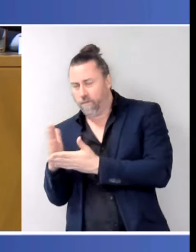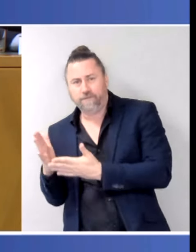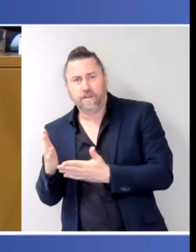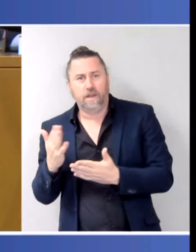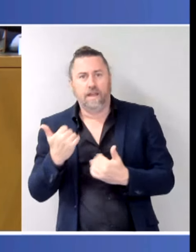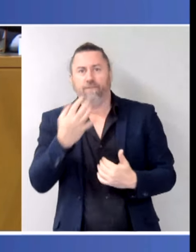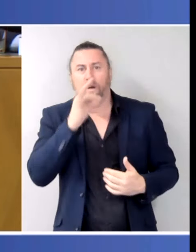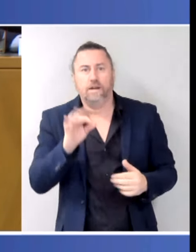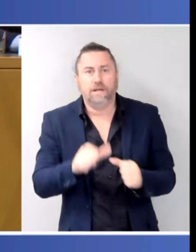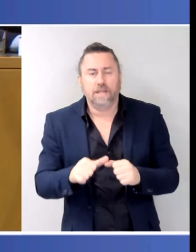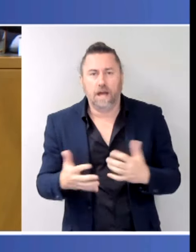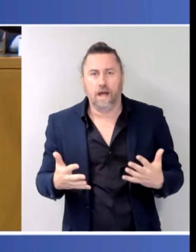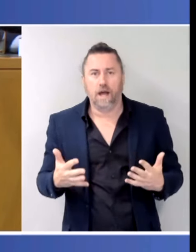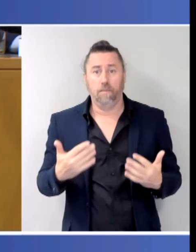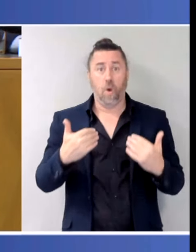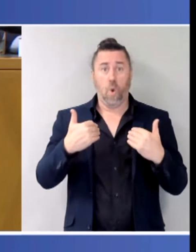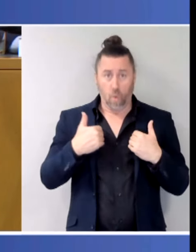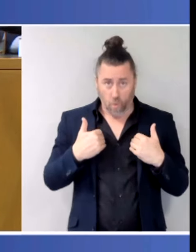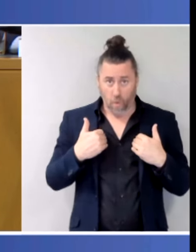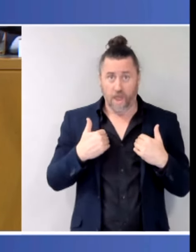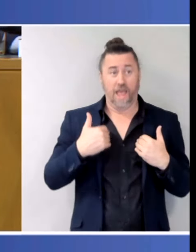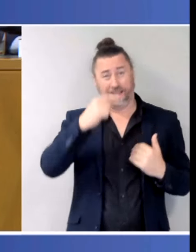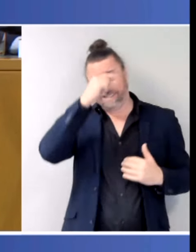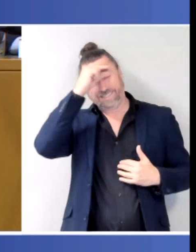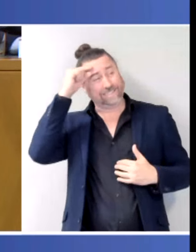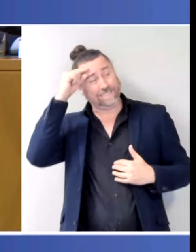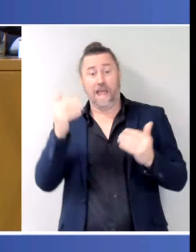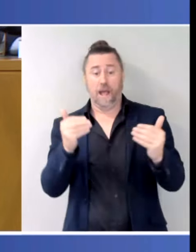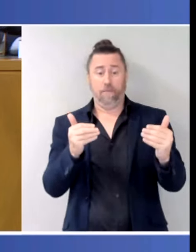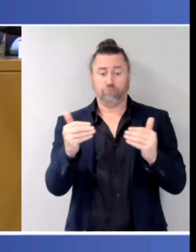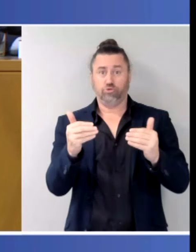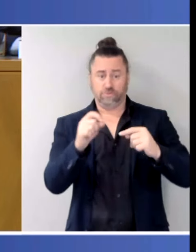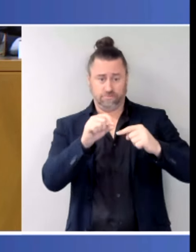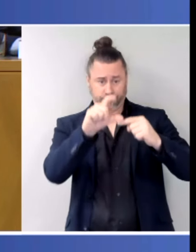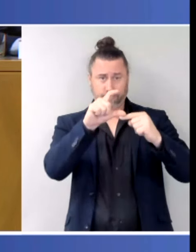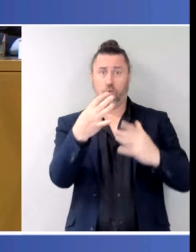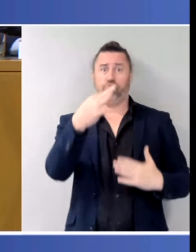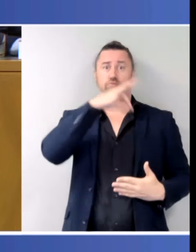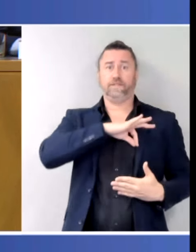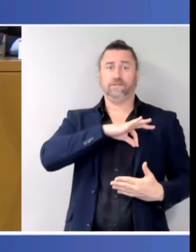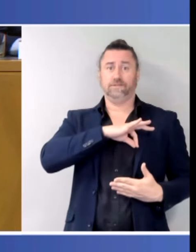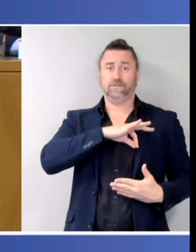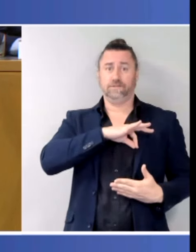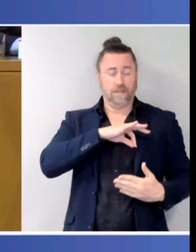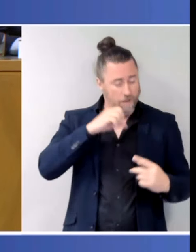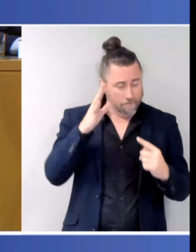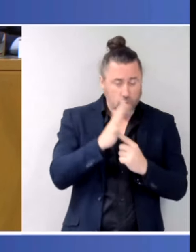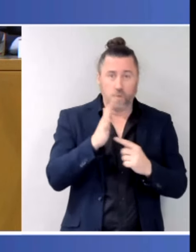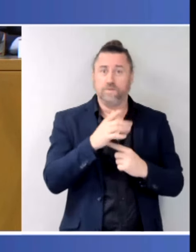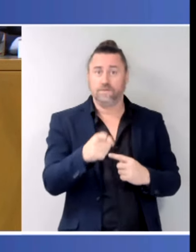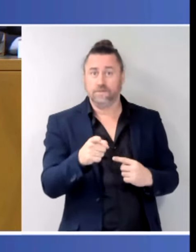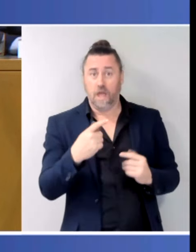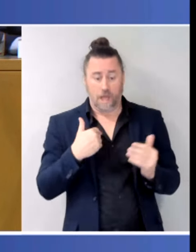to produce two budget surfaces. That makes a difference. That is a helpful contribution